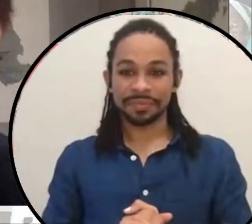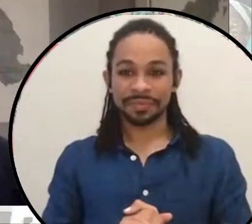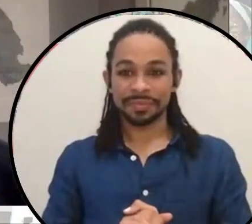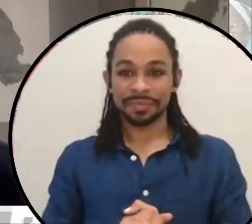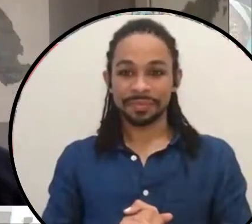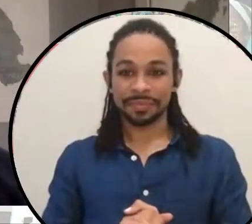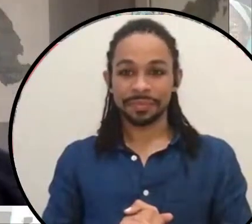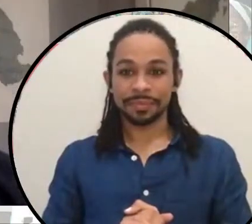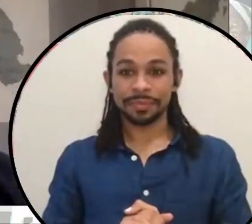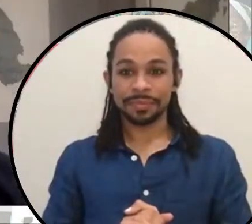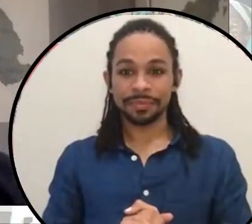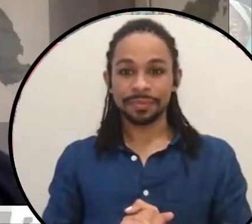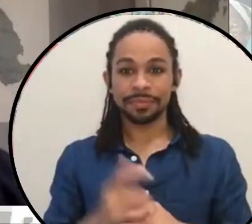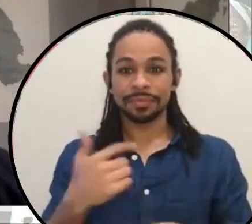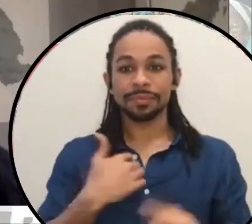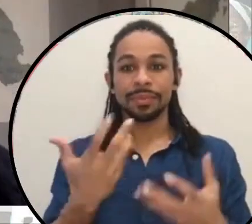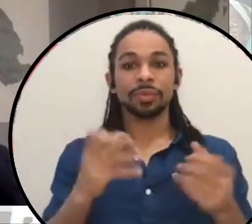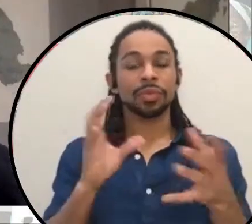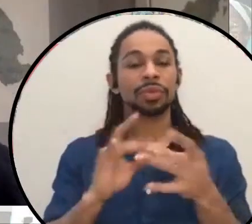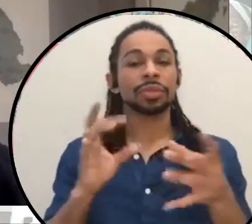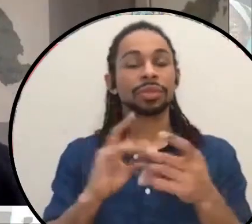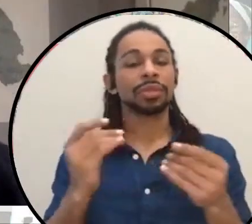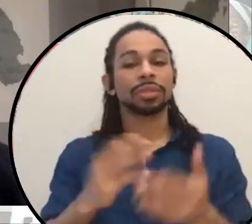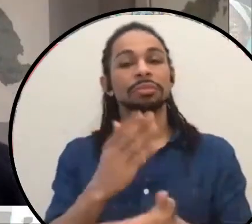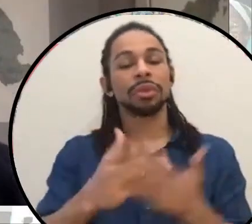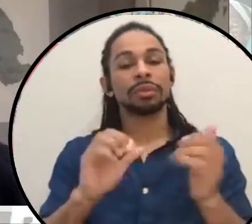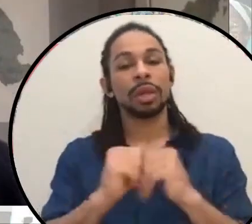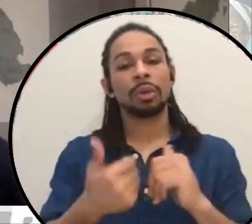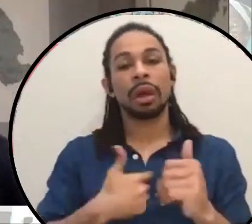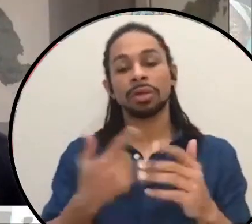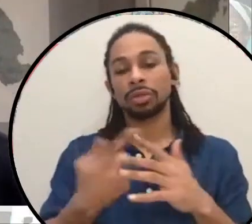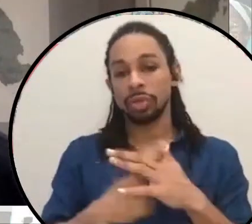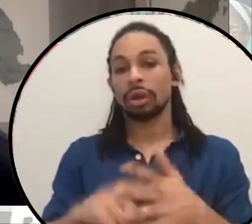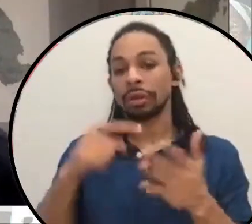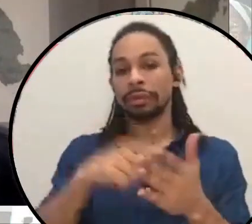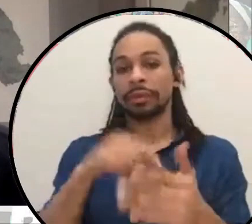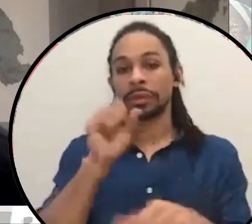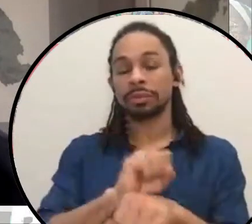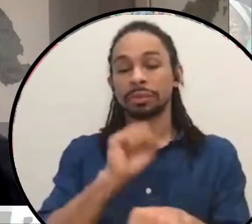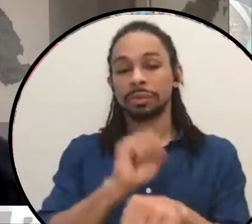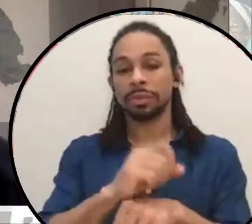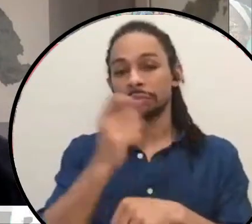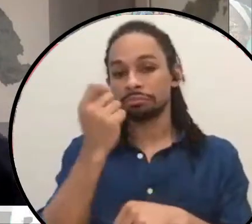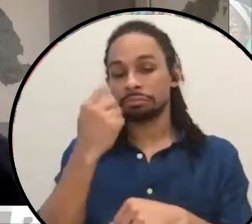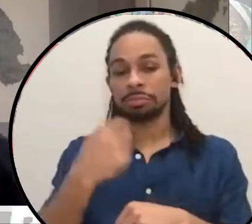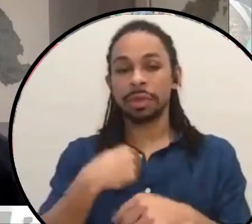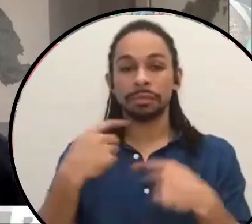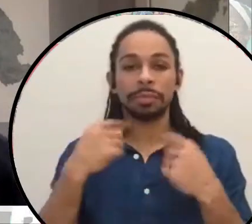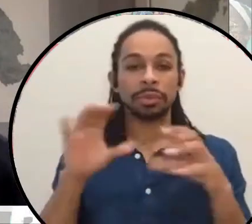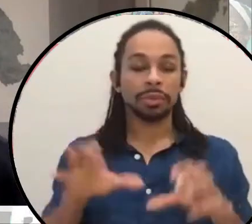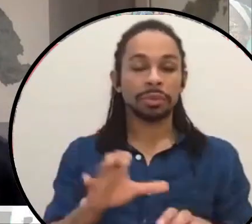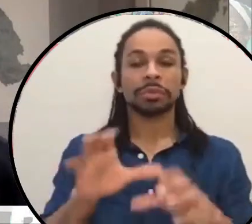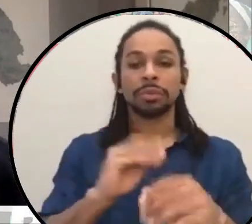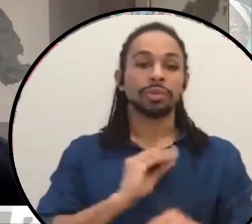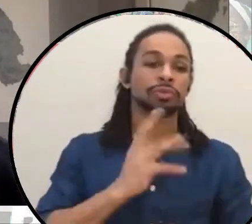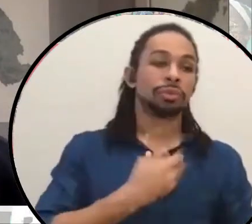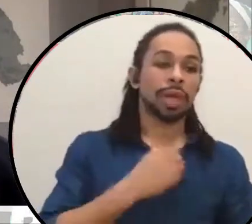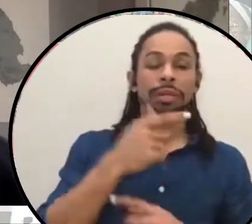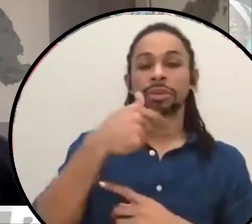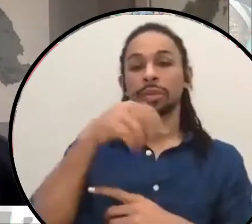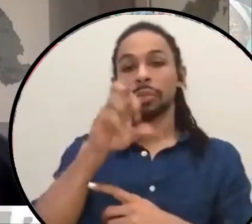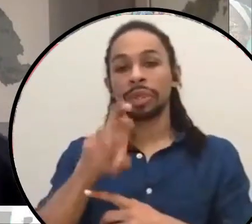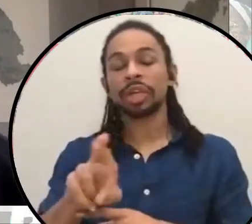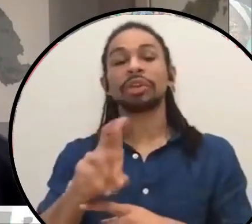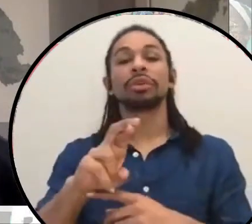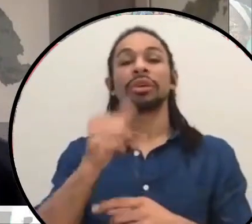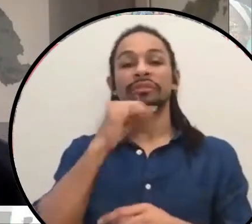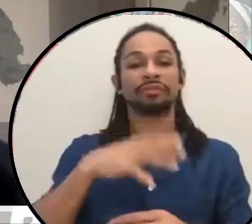You know, I want to say that part of how I came to be involved in this work is because I've been doing like trans and queer and feminist liberation work for a